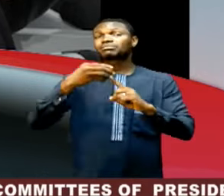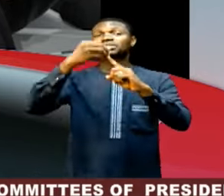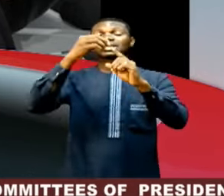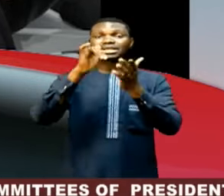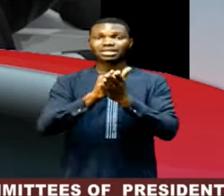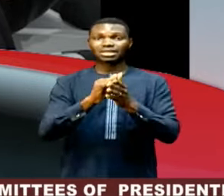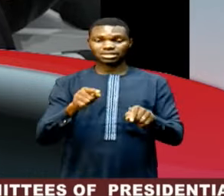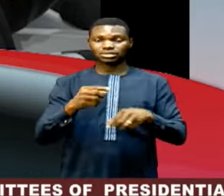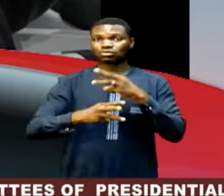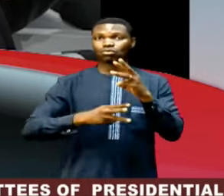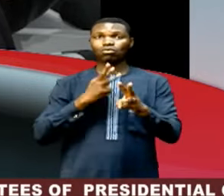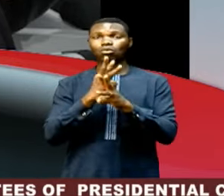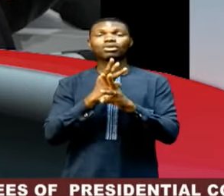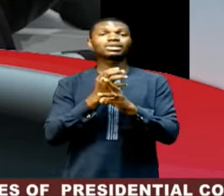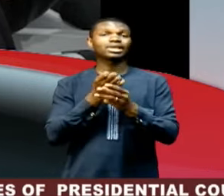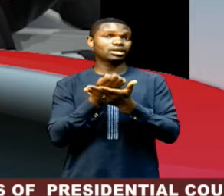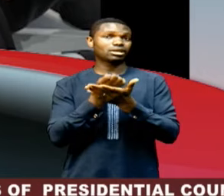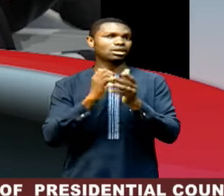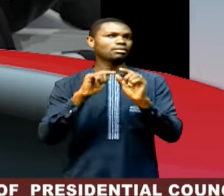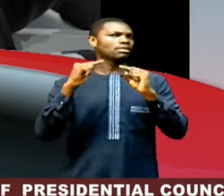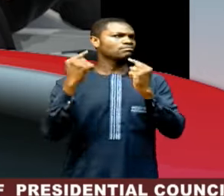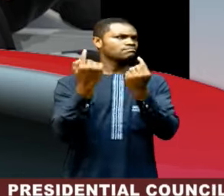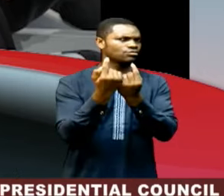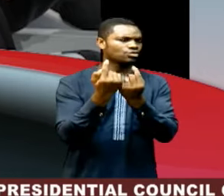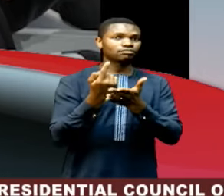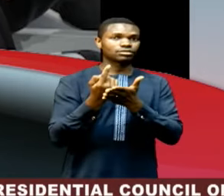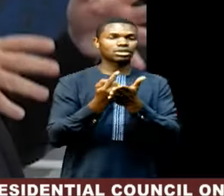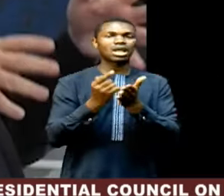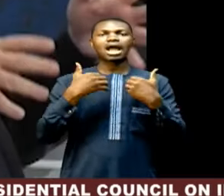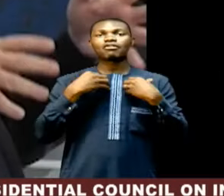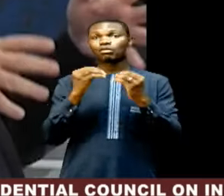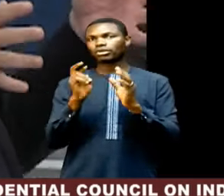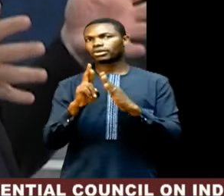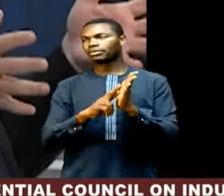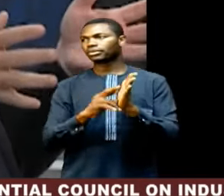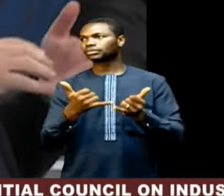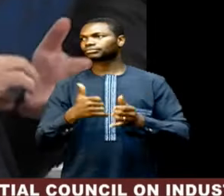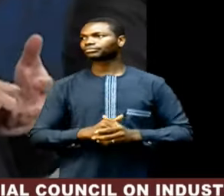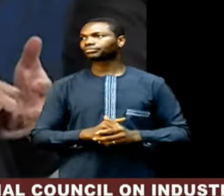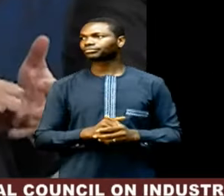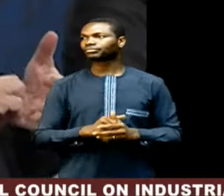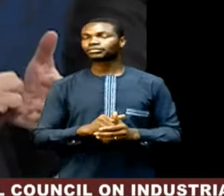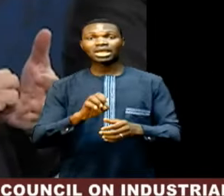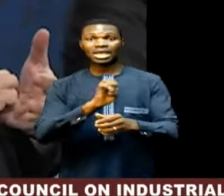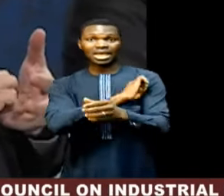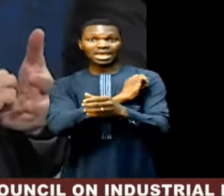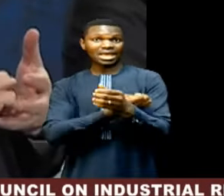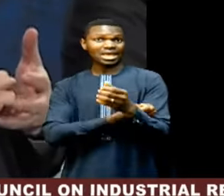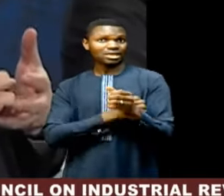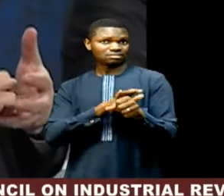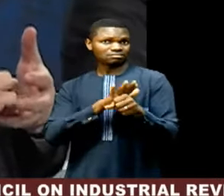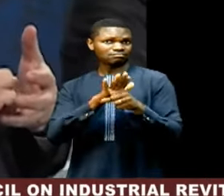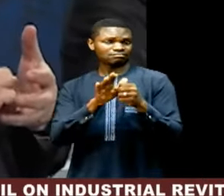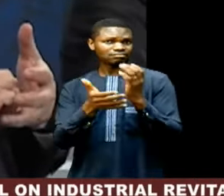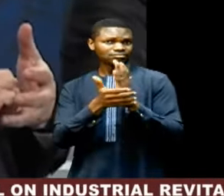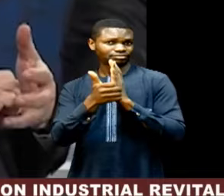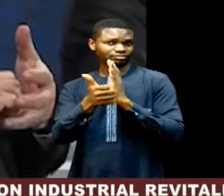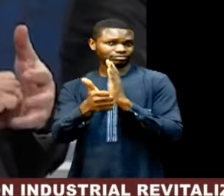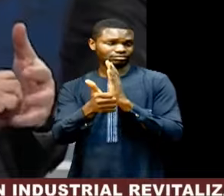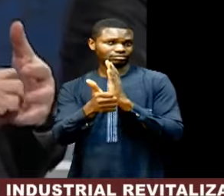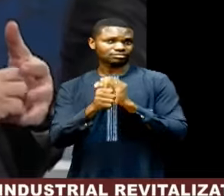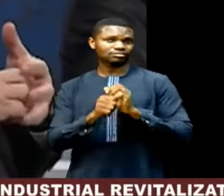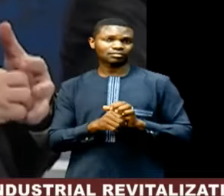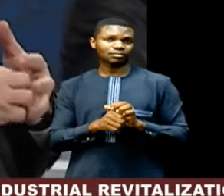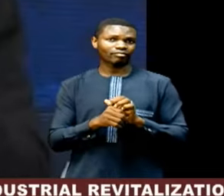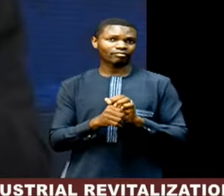ongoing World Economic Forum? Let's hear from Charles Alpha. Energy efficiency. A long-term strategy for climate,